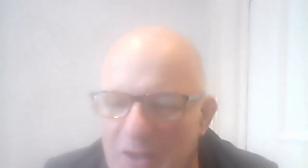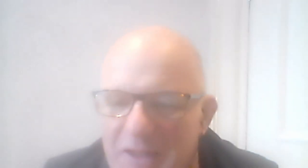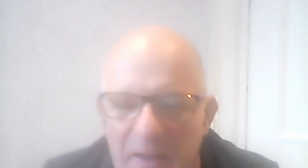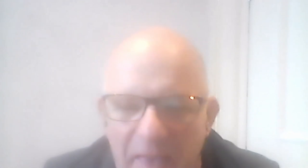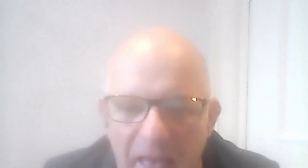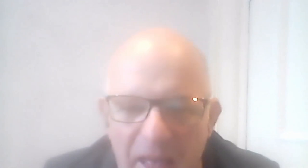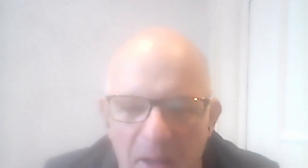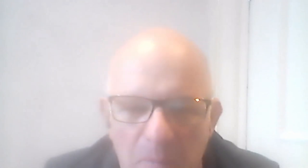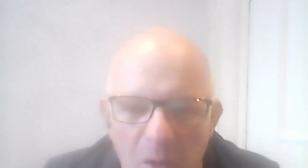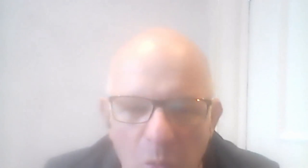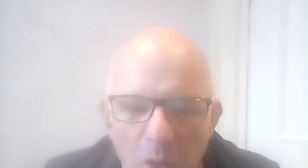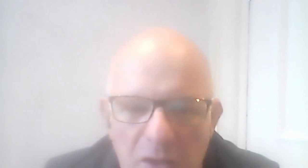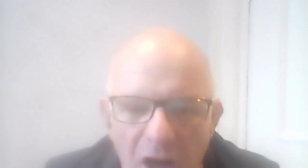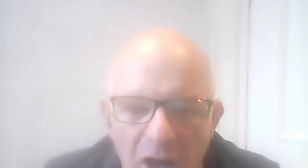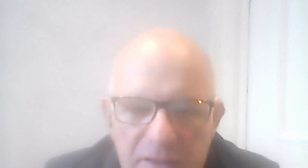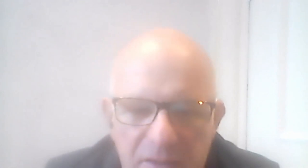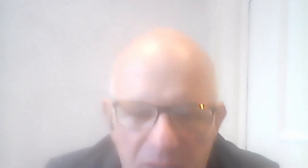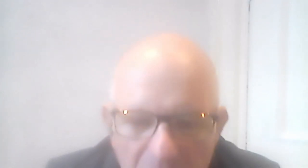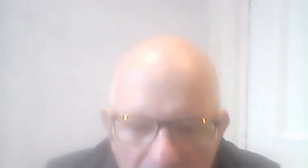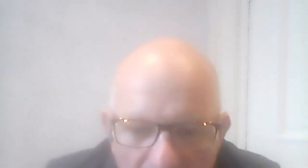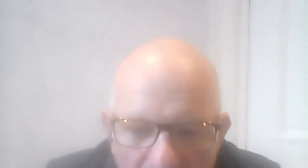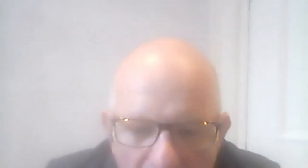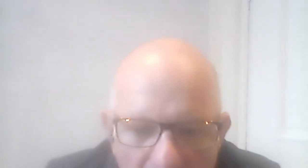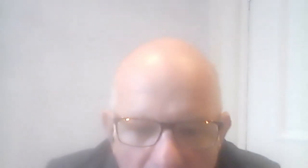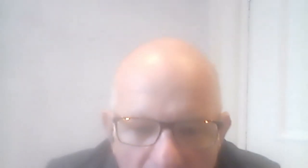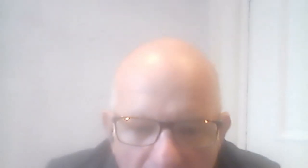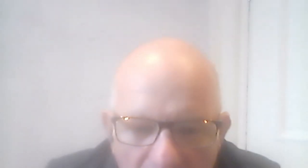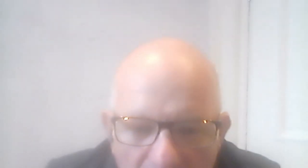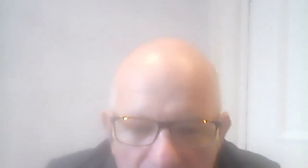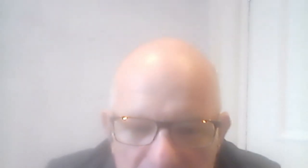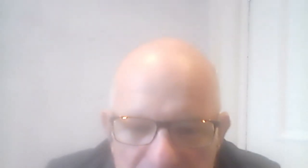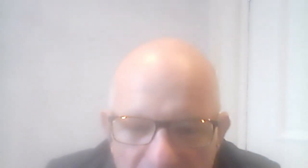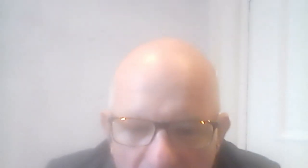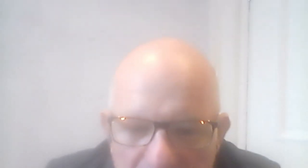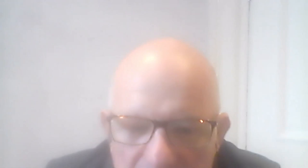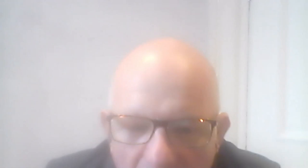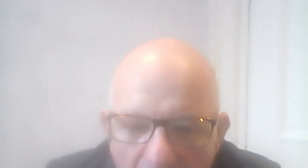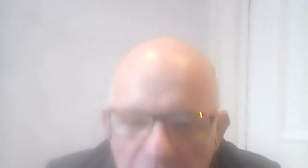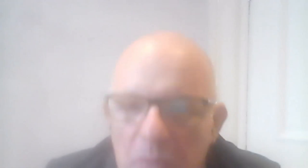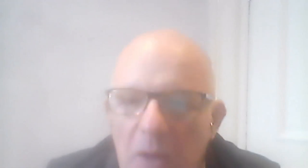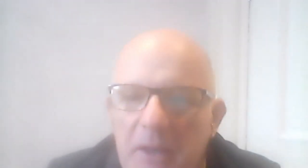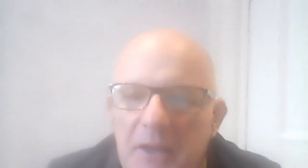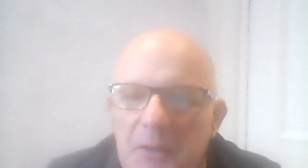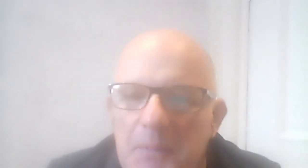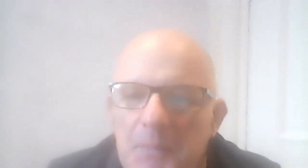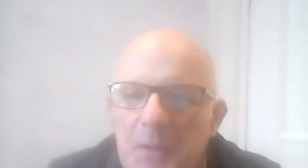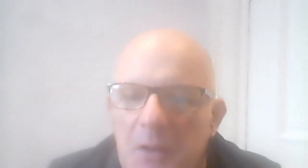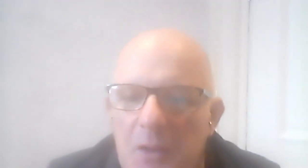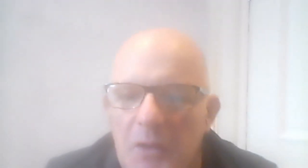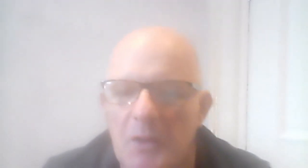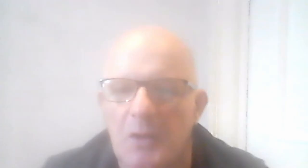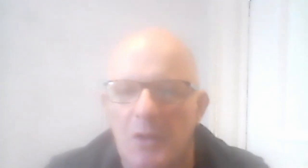go Tonki and what height are the sides of the propagator